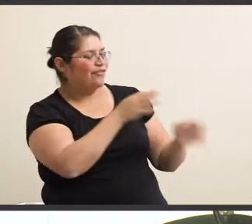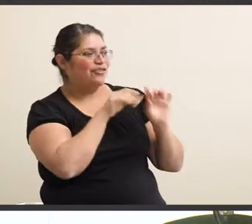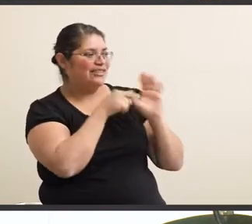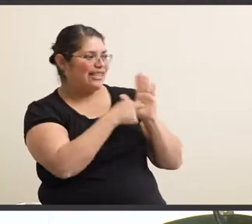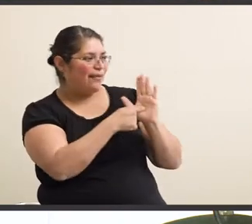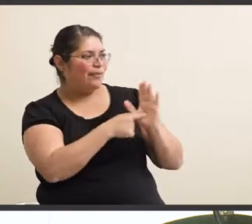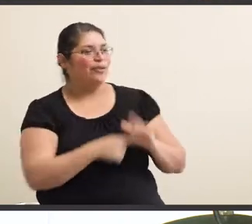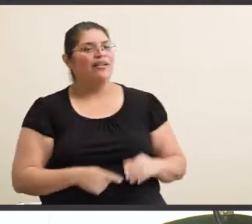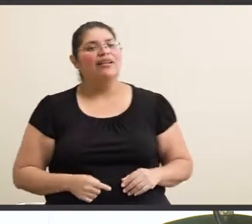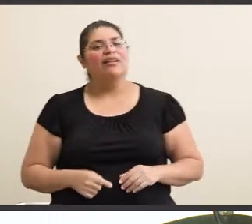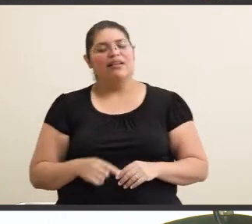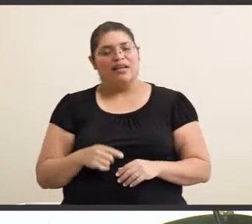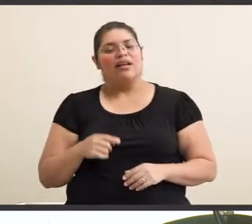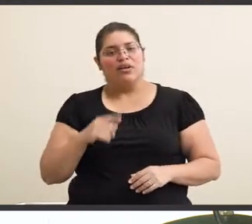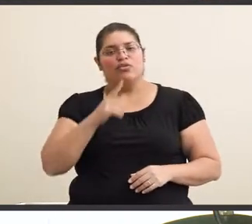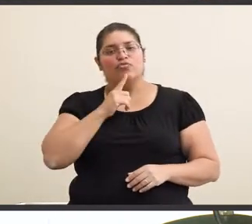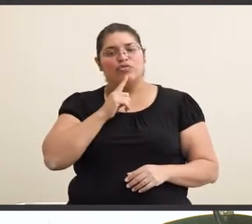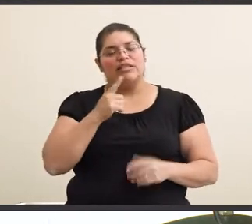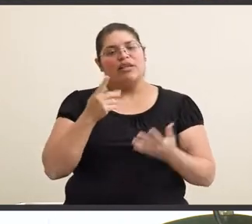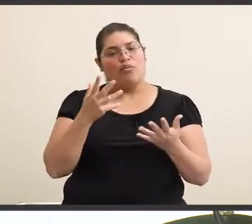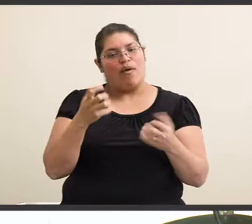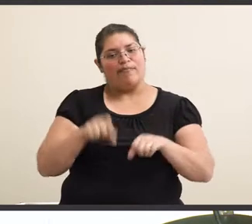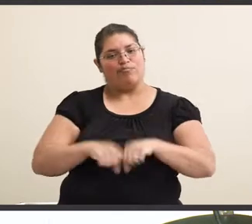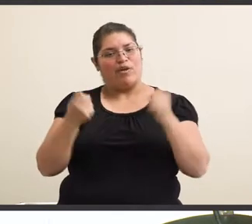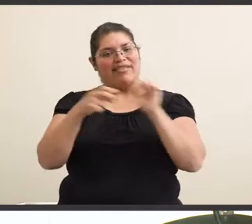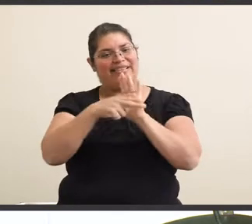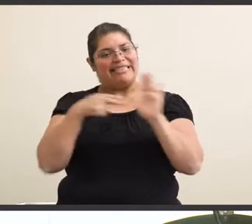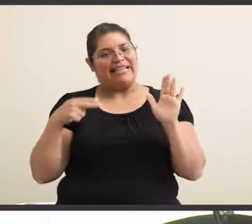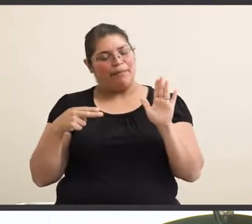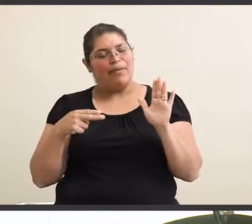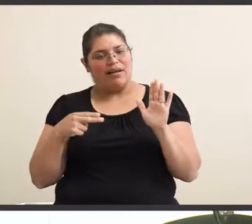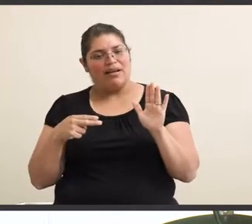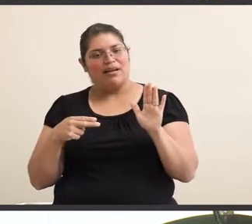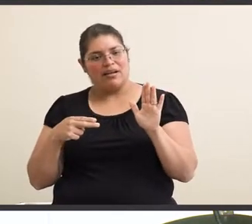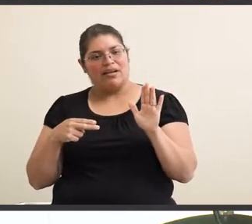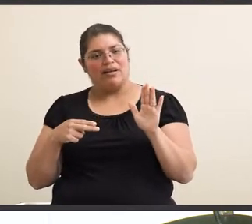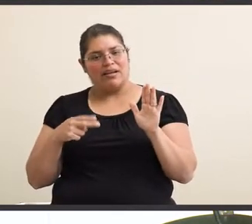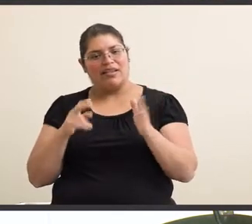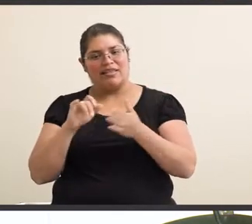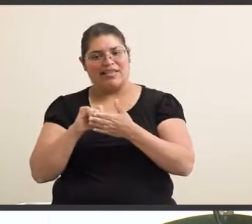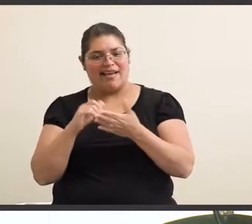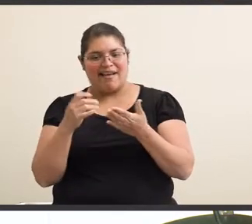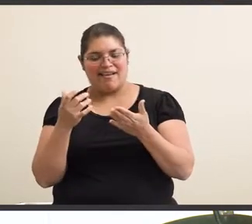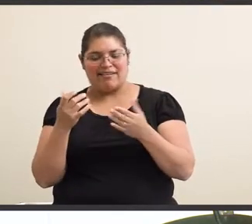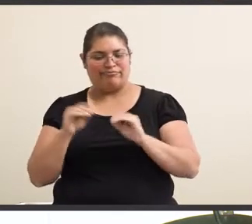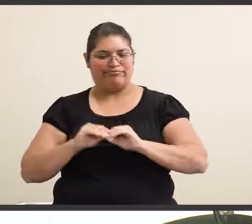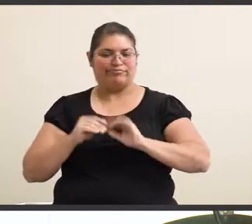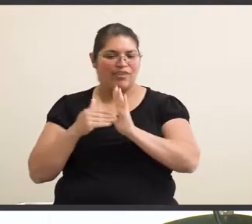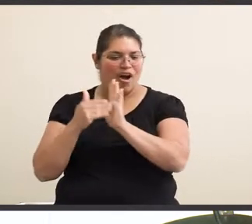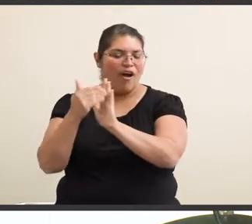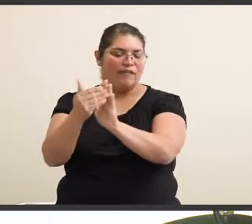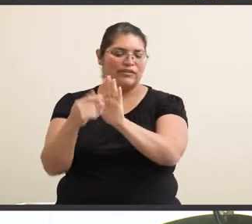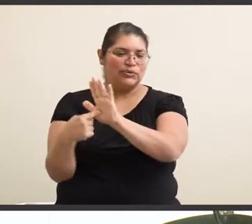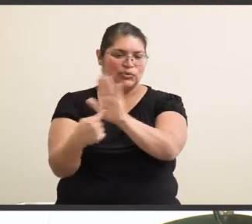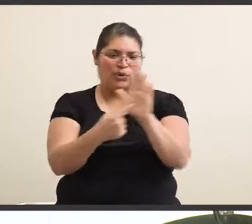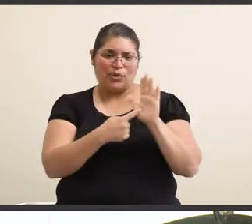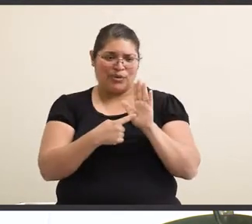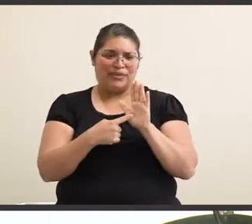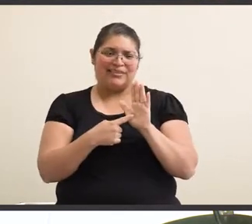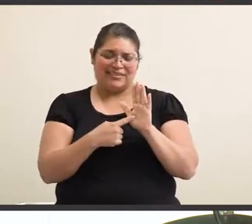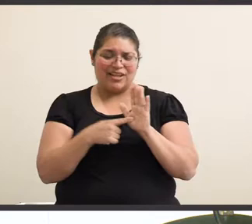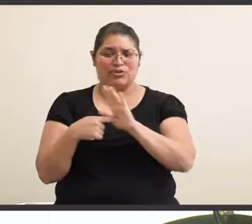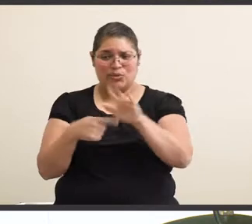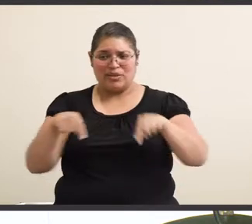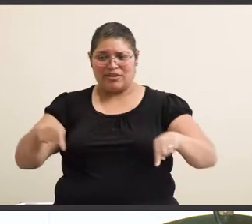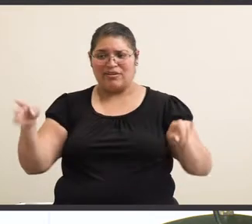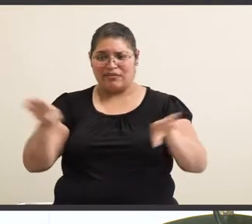And I definitely want to break that stigma that is often showed, um, it's really shown here